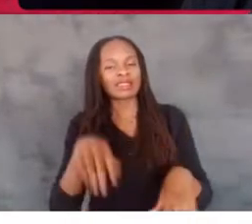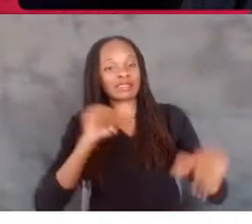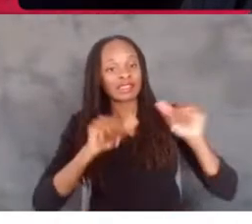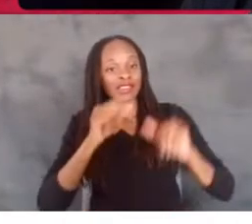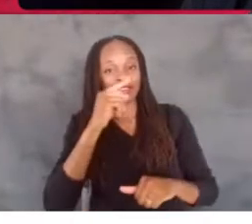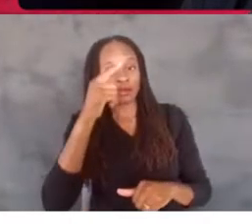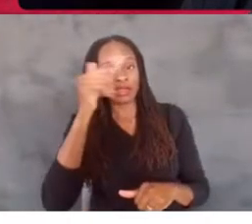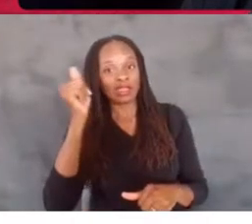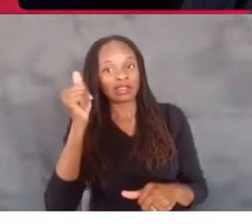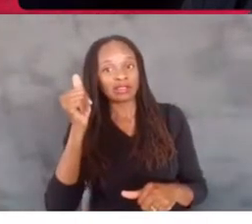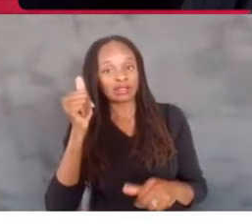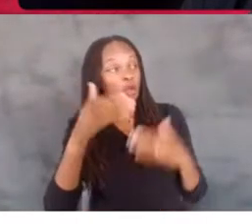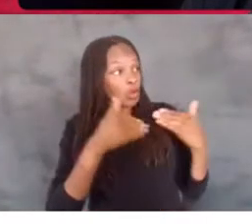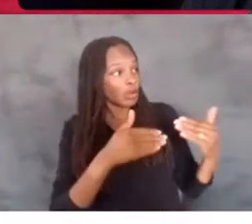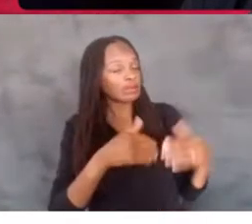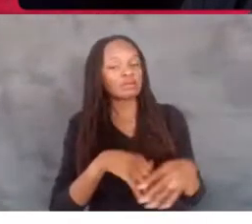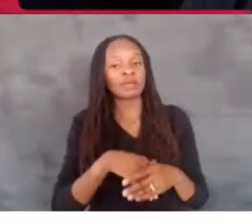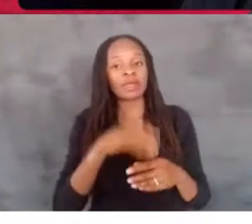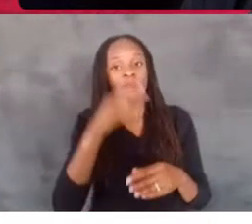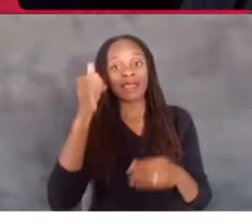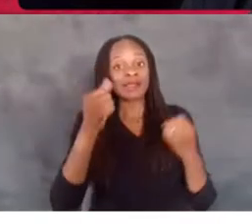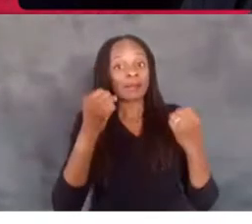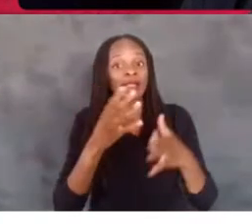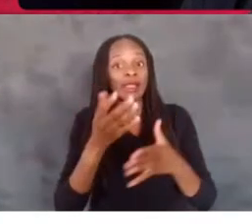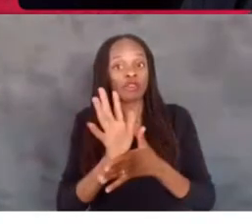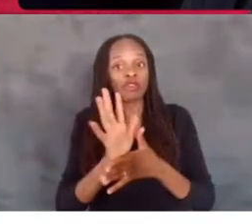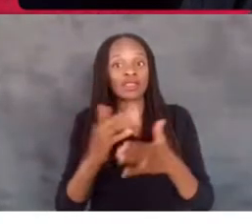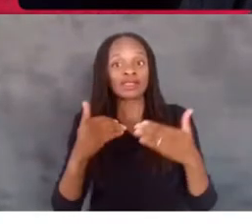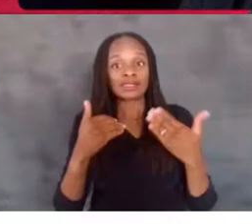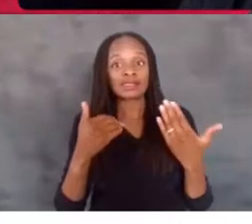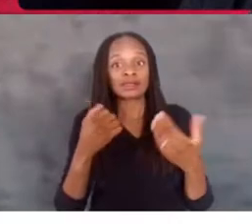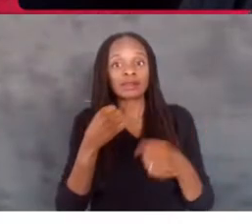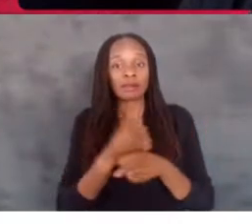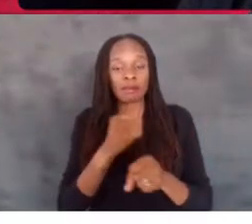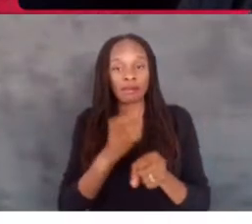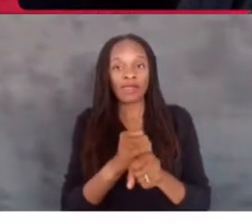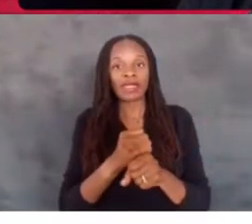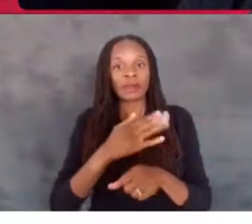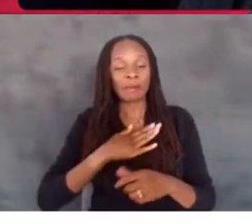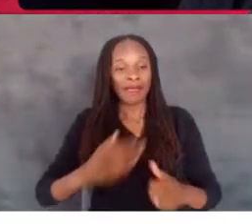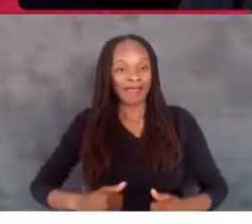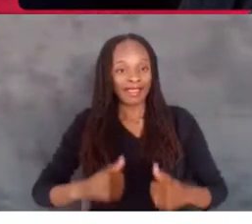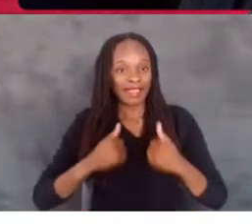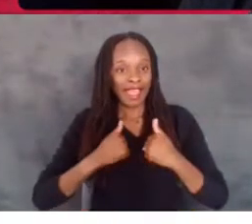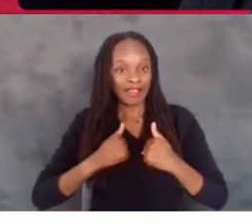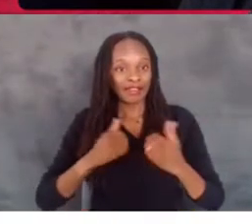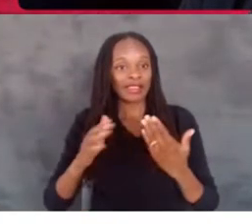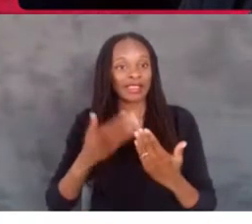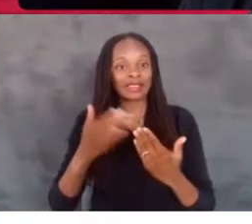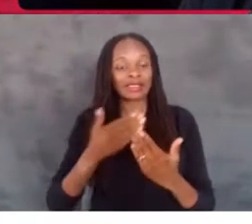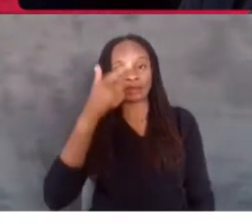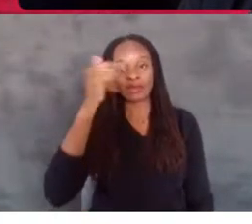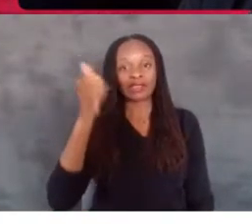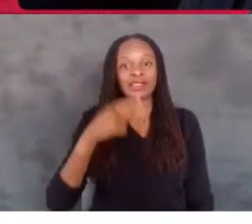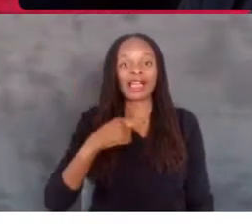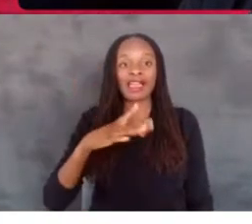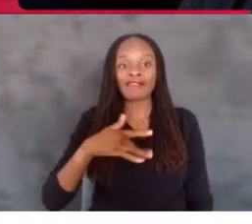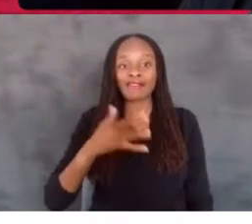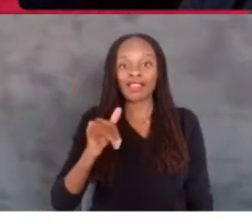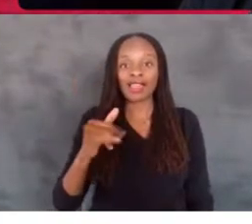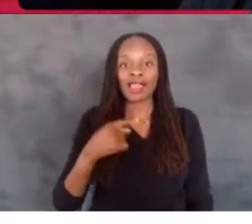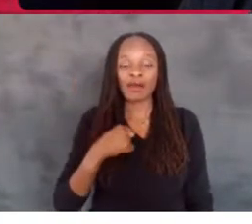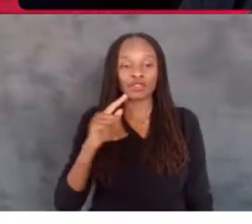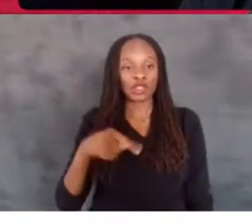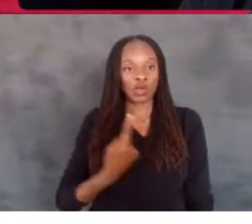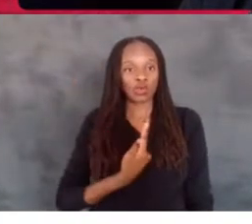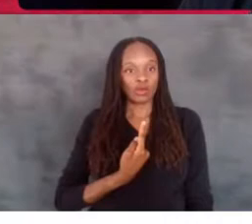movies have made my life easy because I felt like I was the